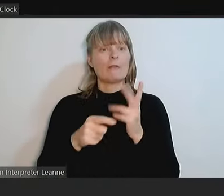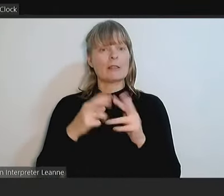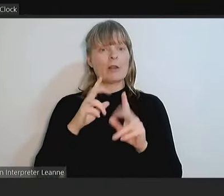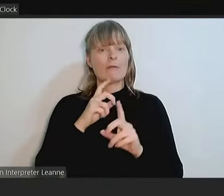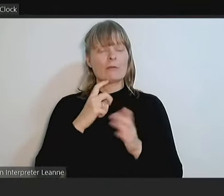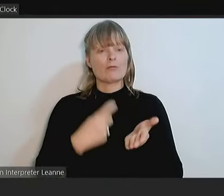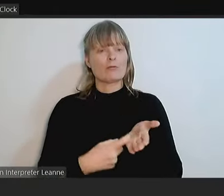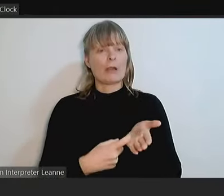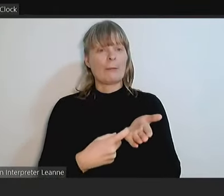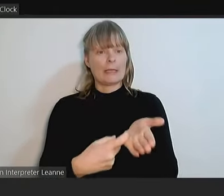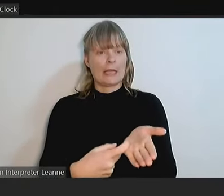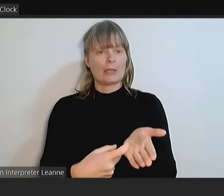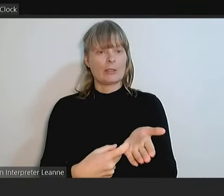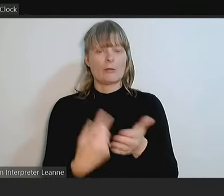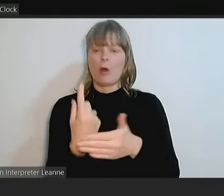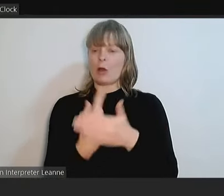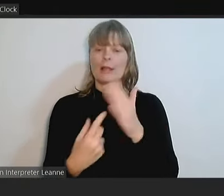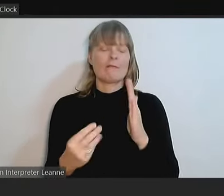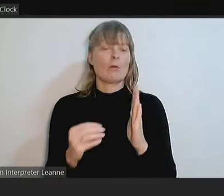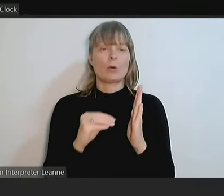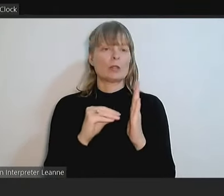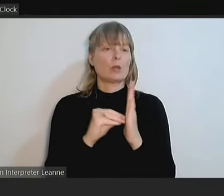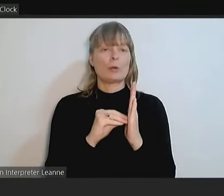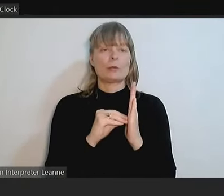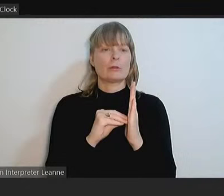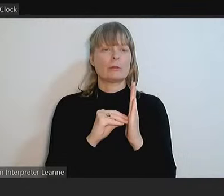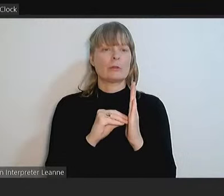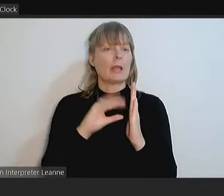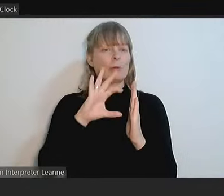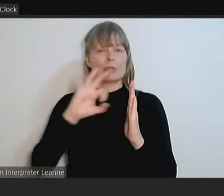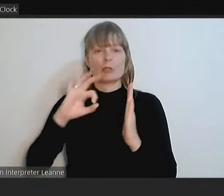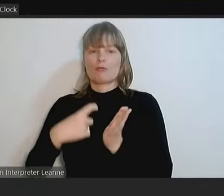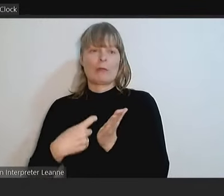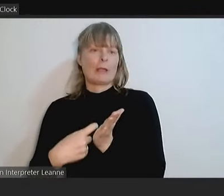council to note. Okay. There was no recommendation as such.